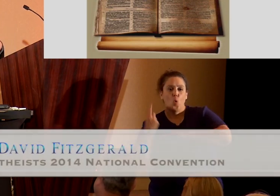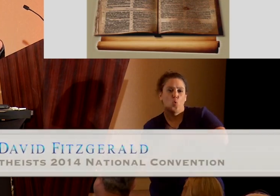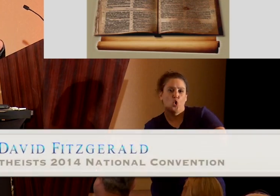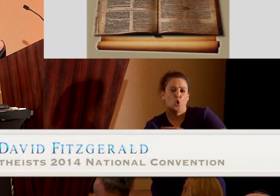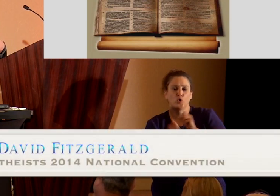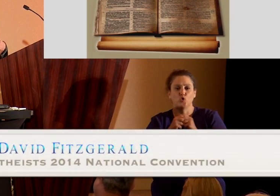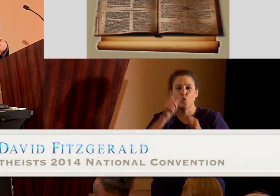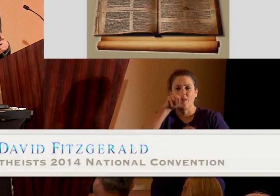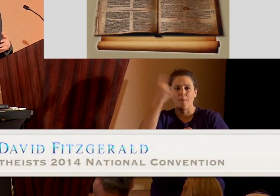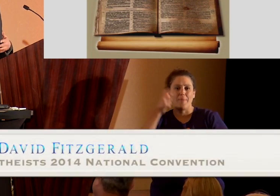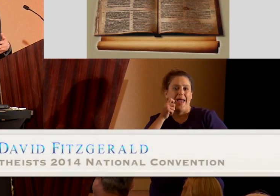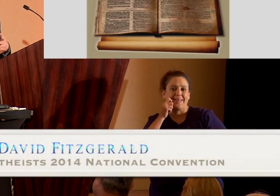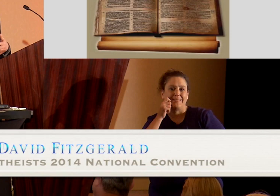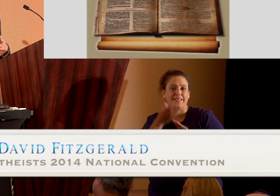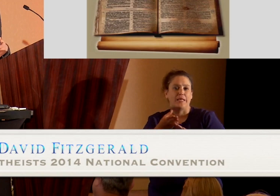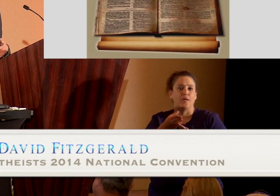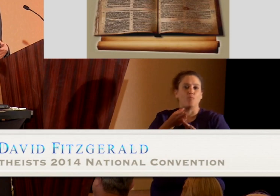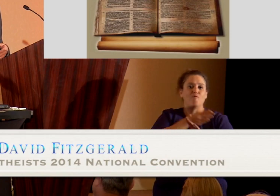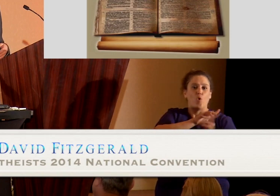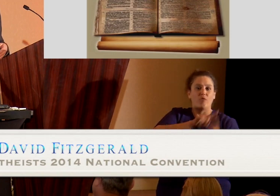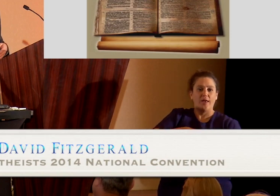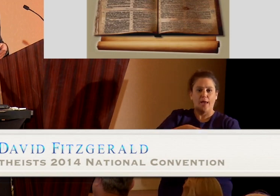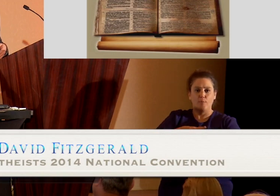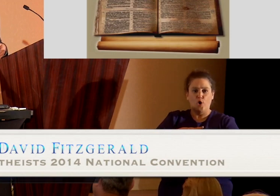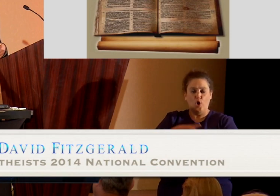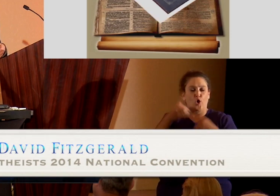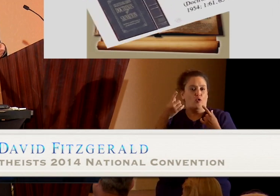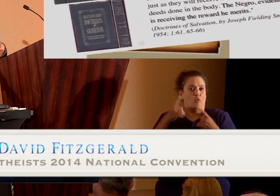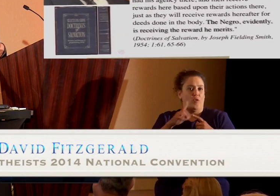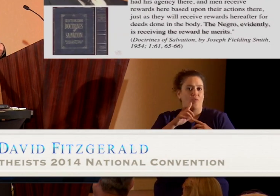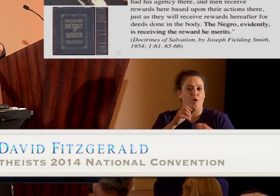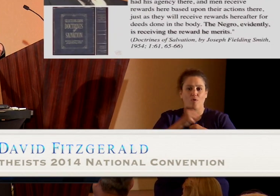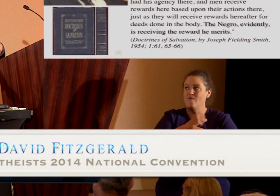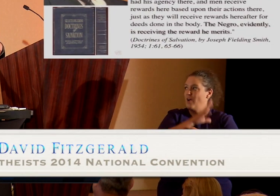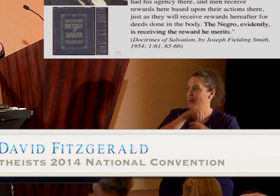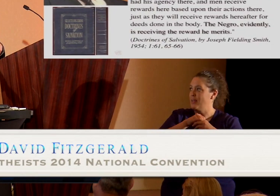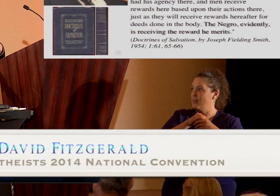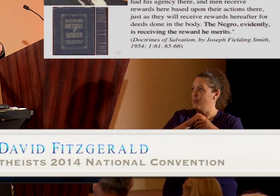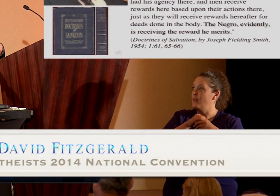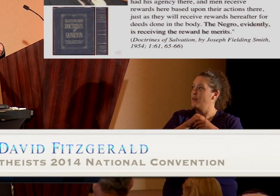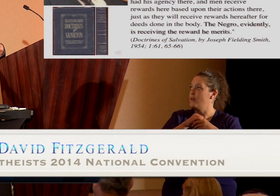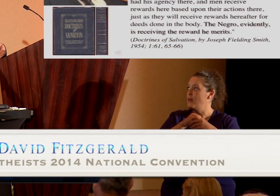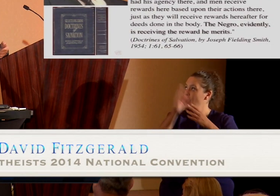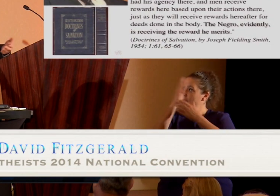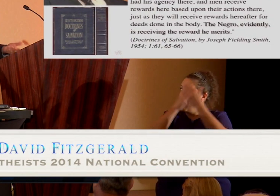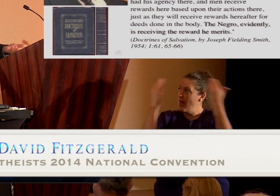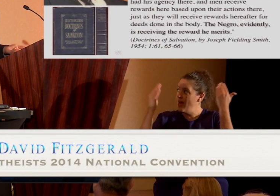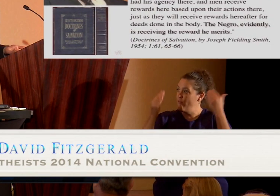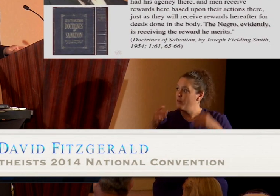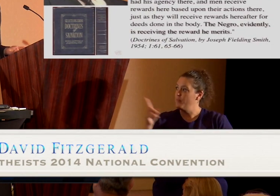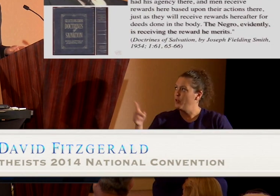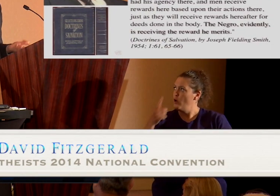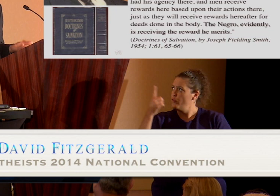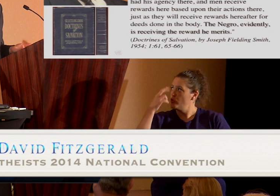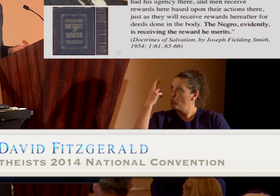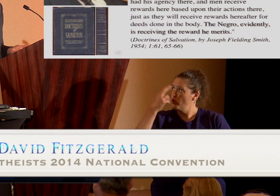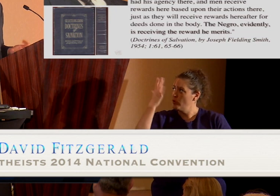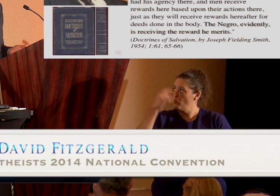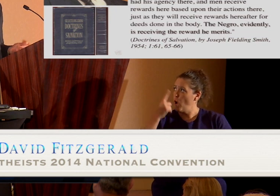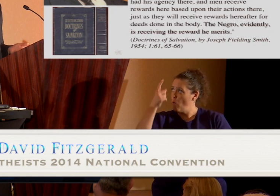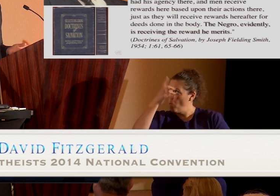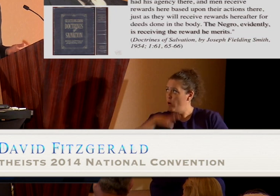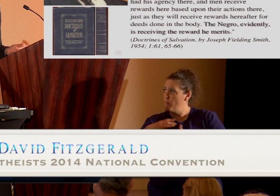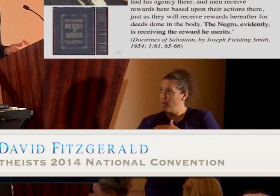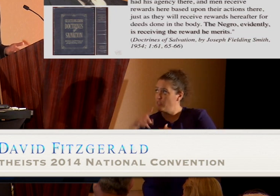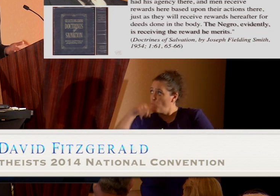spirit children fighting in heaven, according to guys like these two, who says this is, there's one reason why man, one man's born